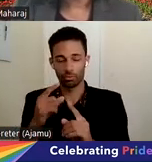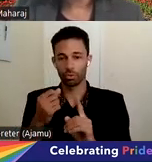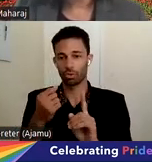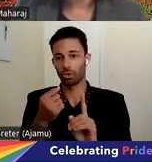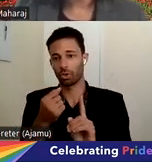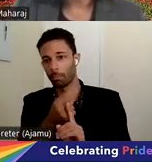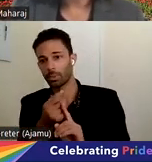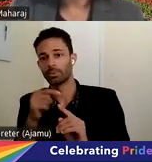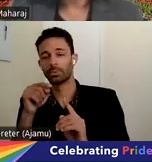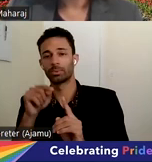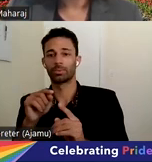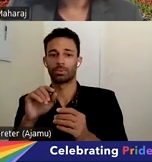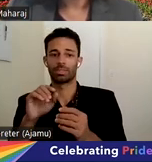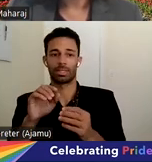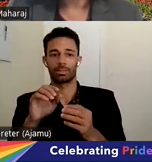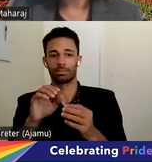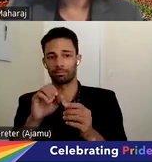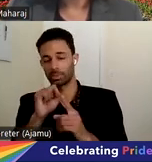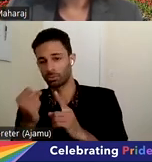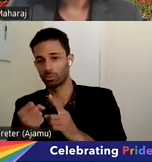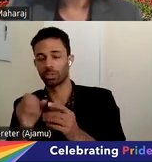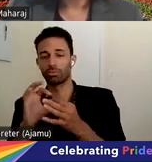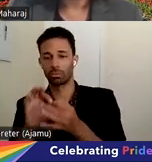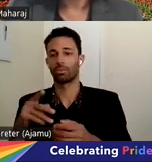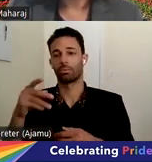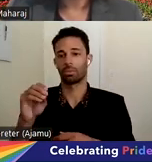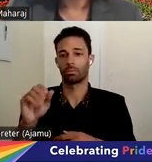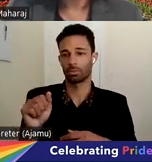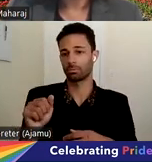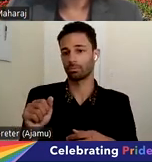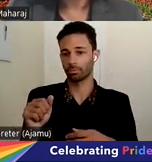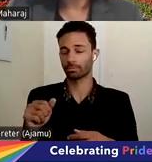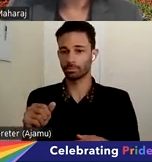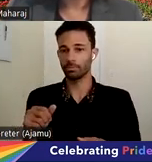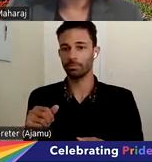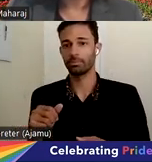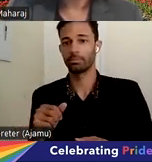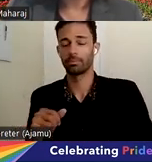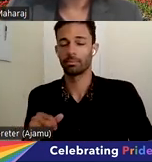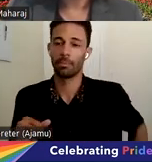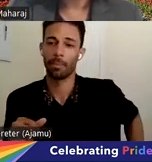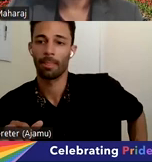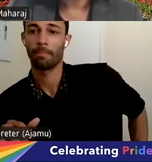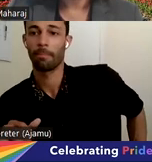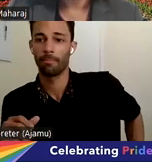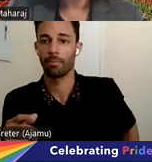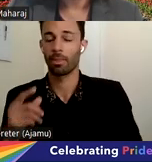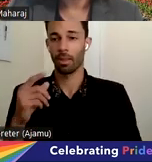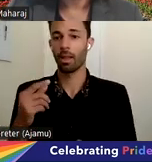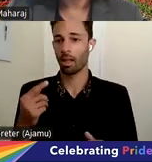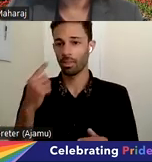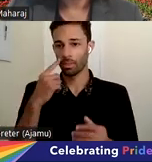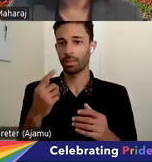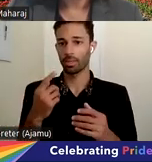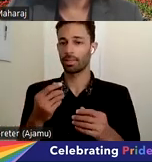attorney situations. So those were some of the things I added, I tracked, and I think give a lot of substance for future conversations